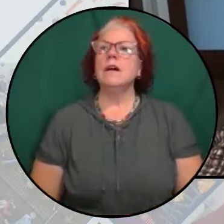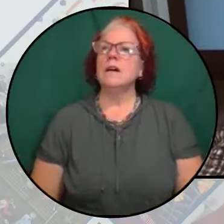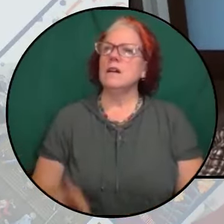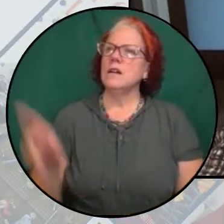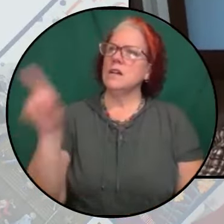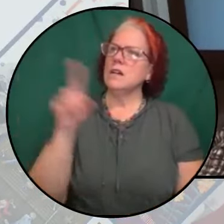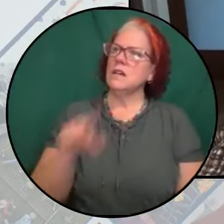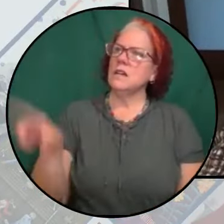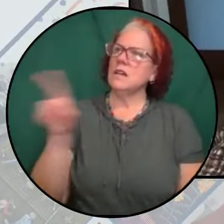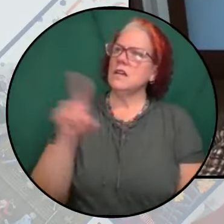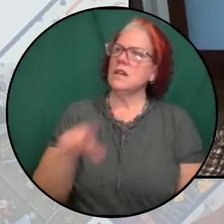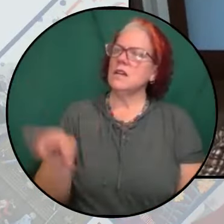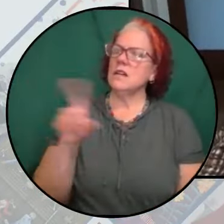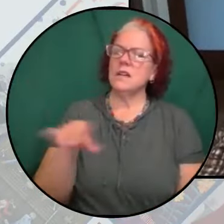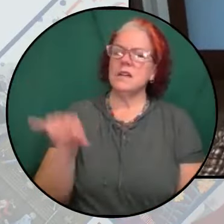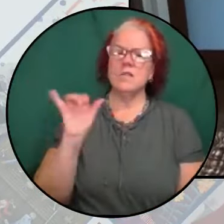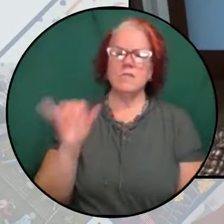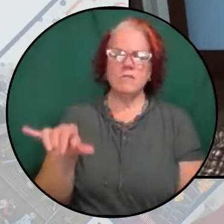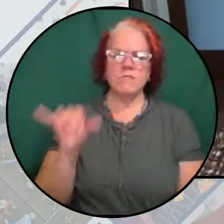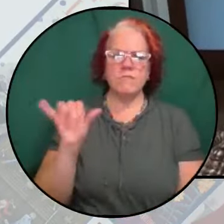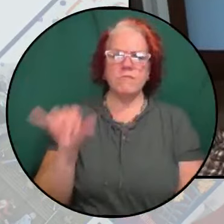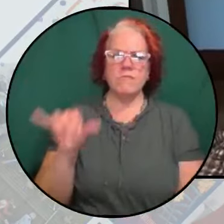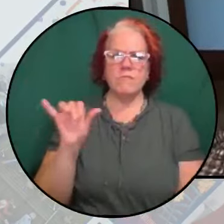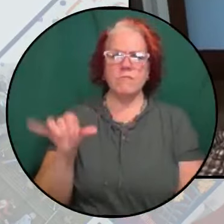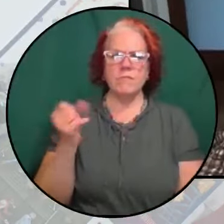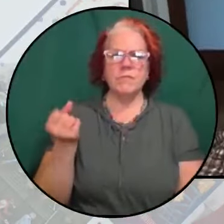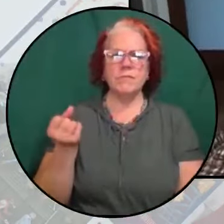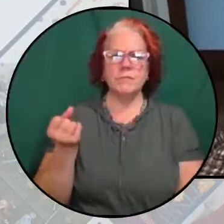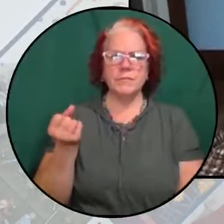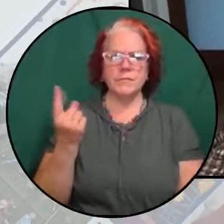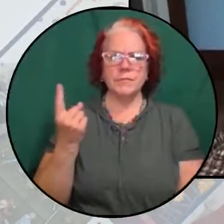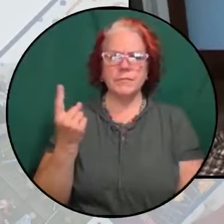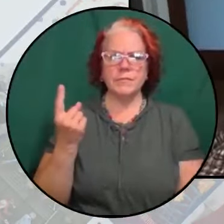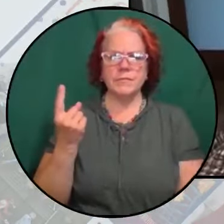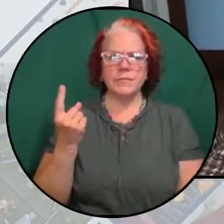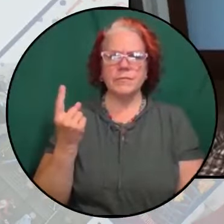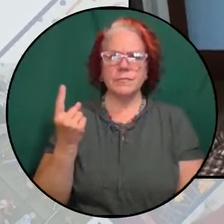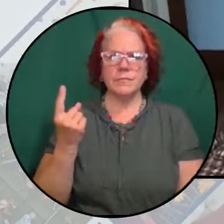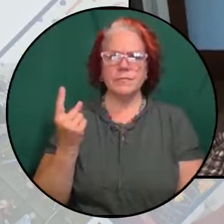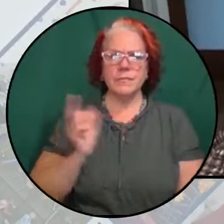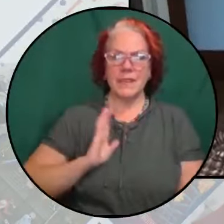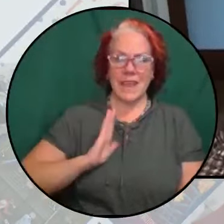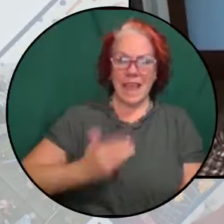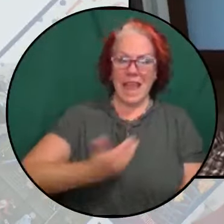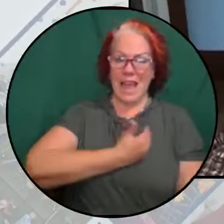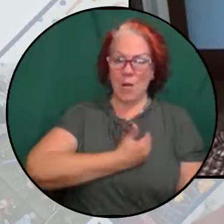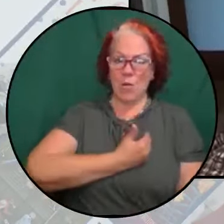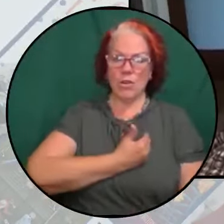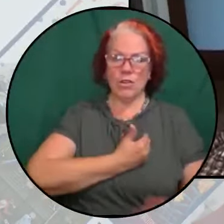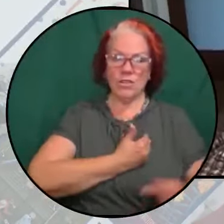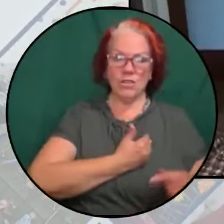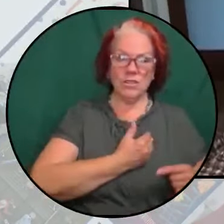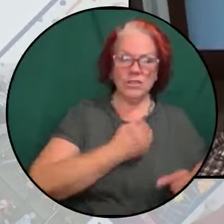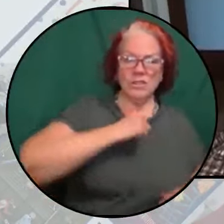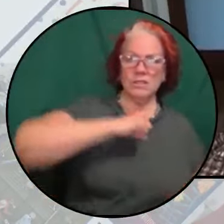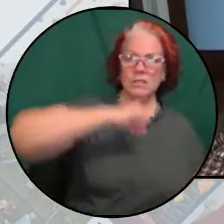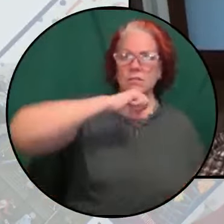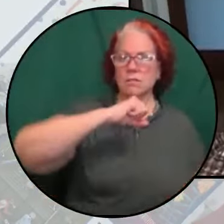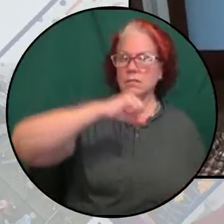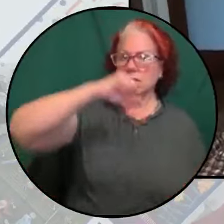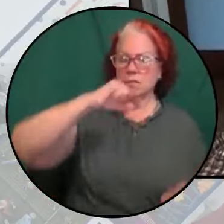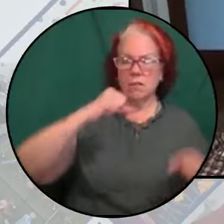we needed to intensify our arguments, that we could not simply